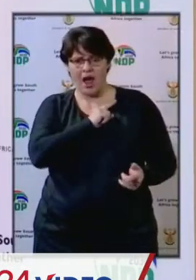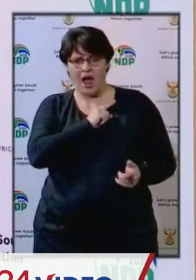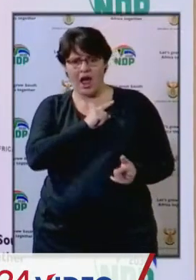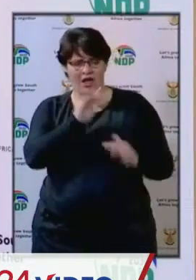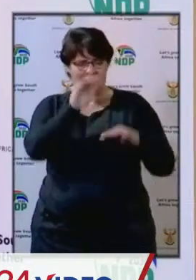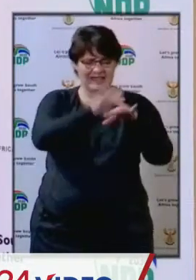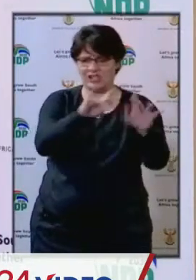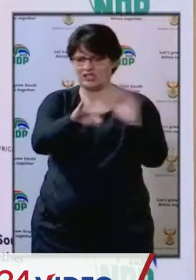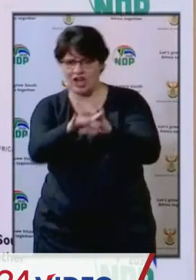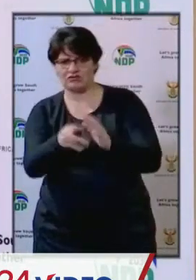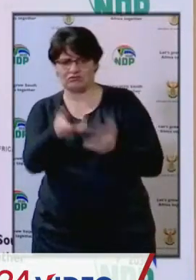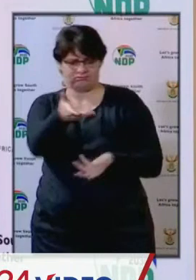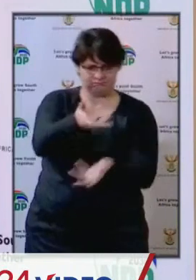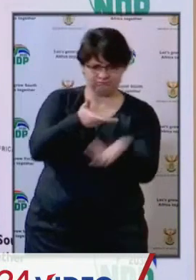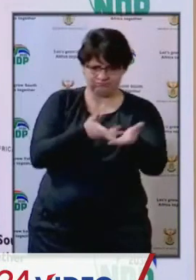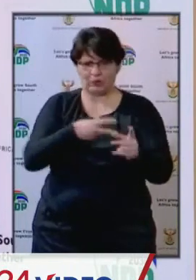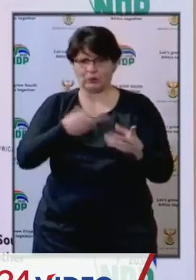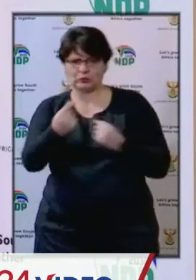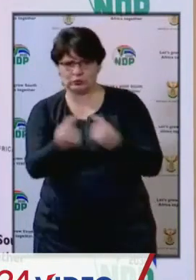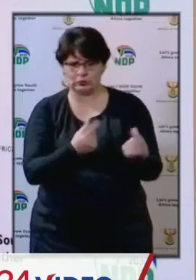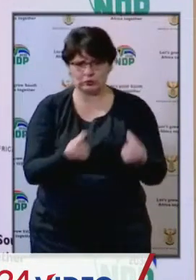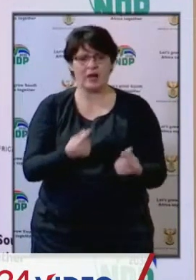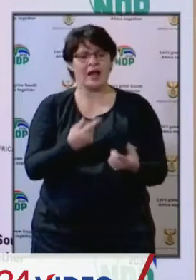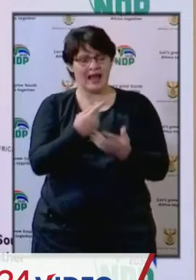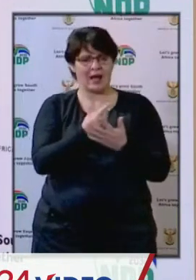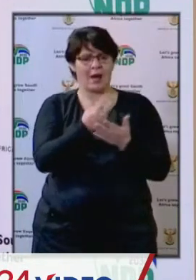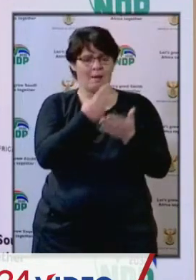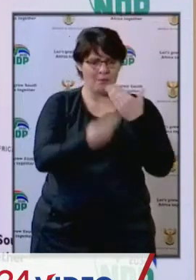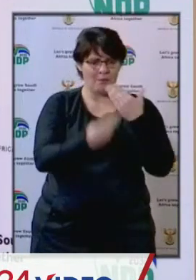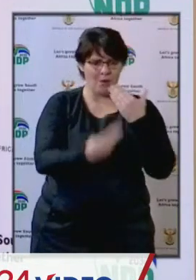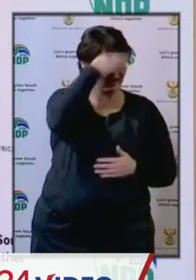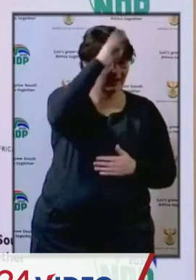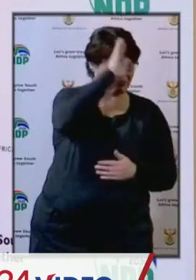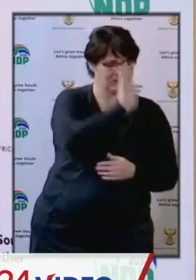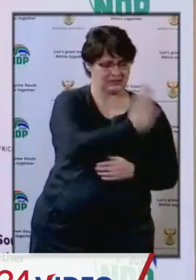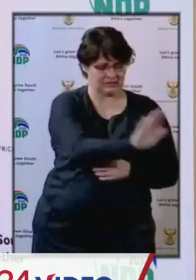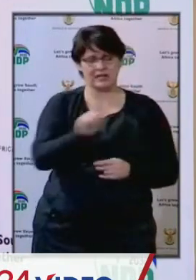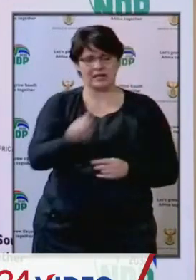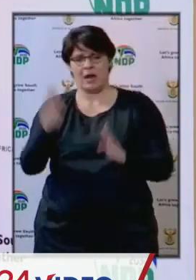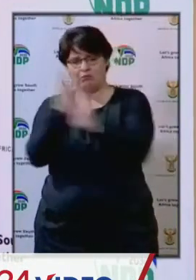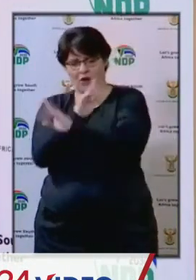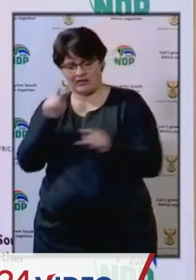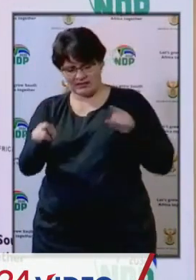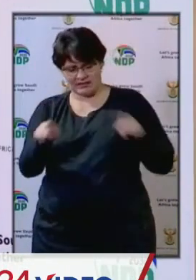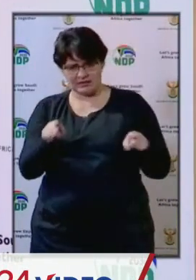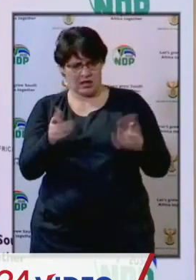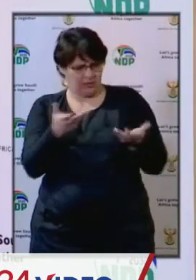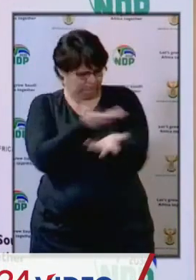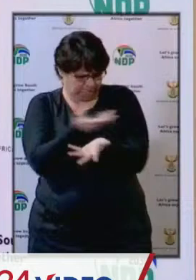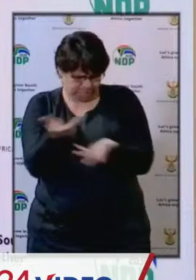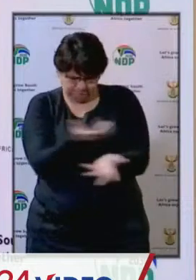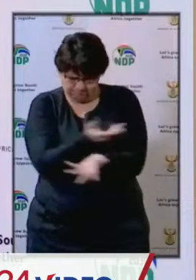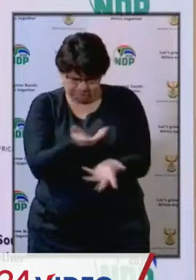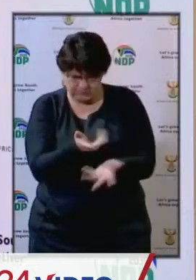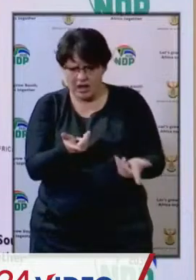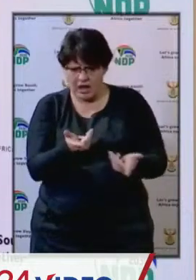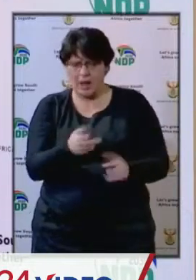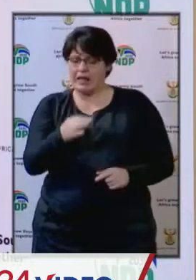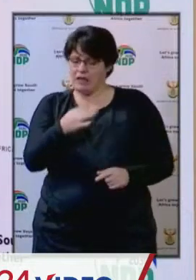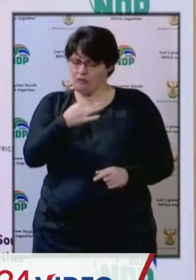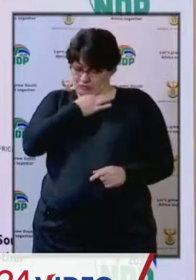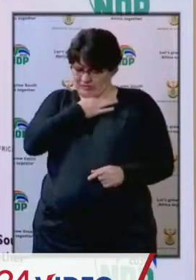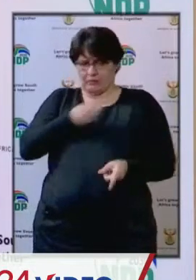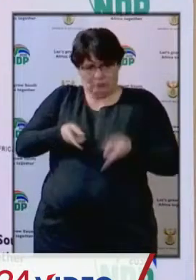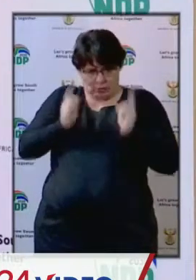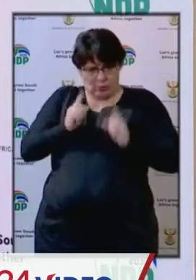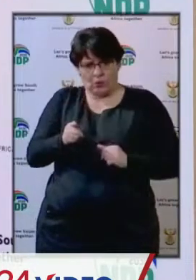our focus, as both government and private sector has been in the past few weeks, to ensure that we de-risk the sector